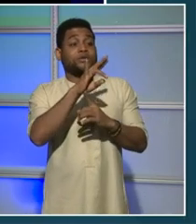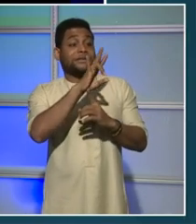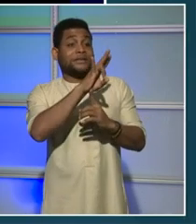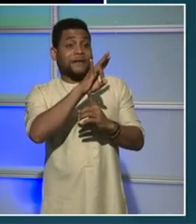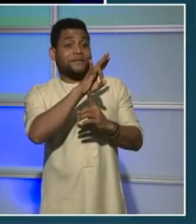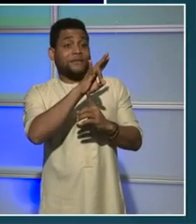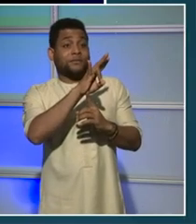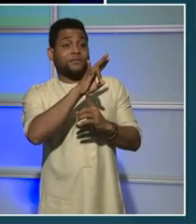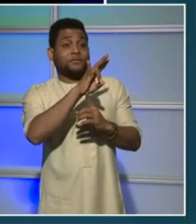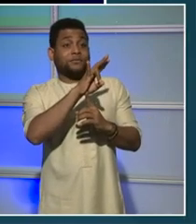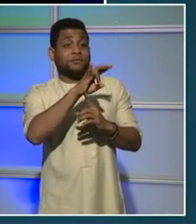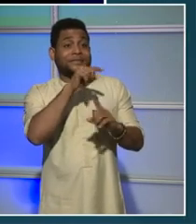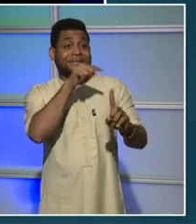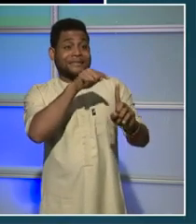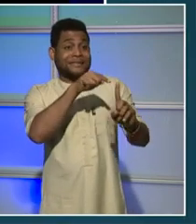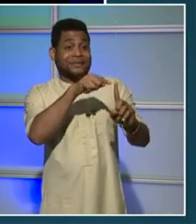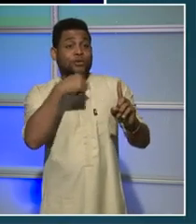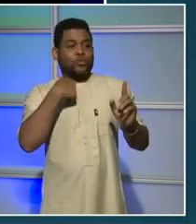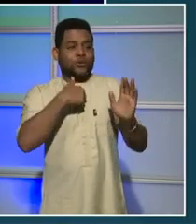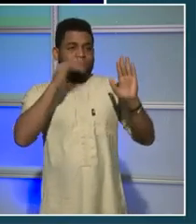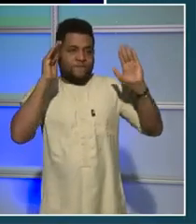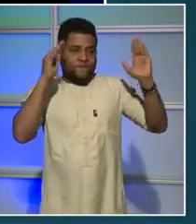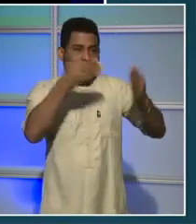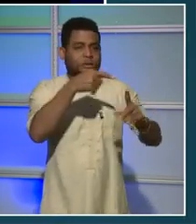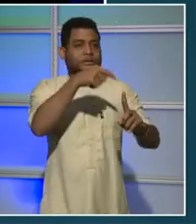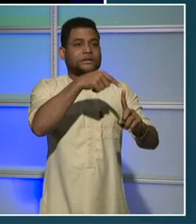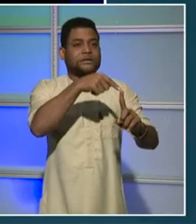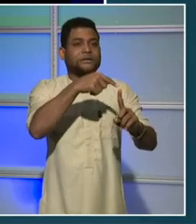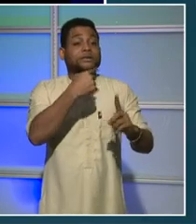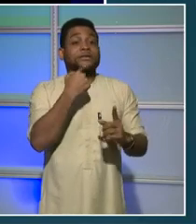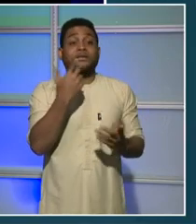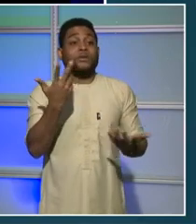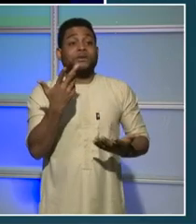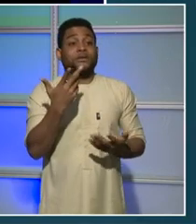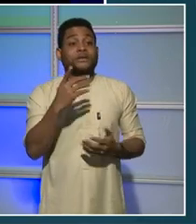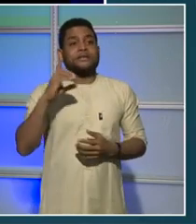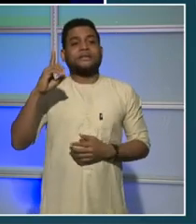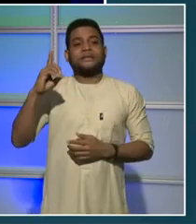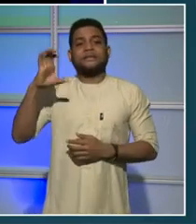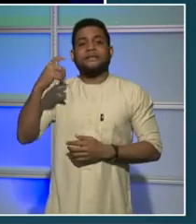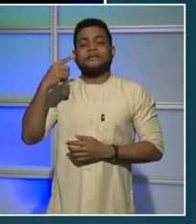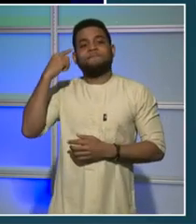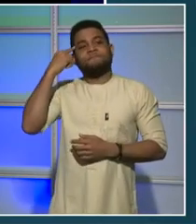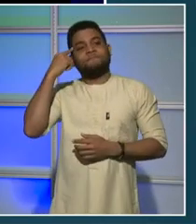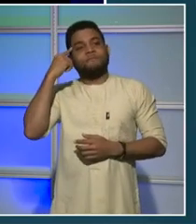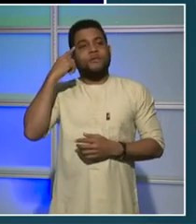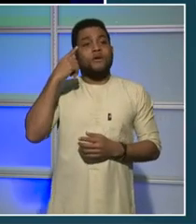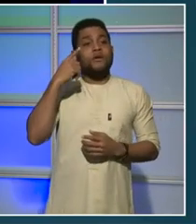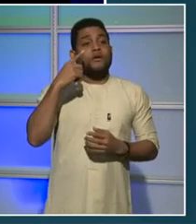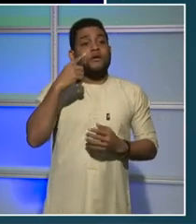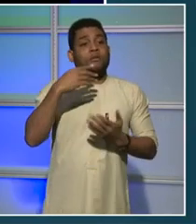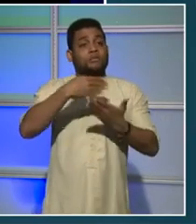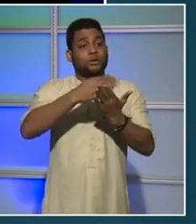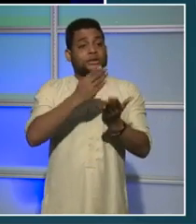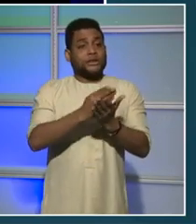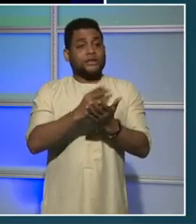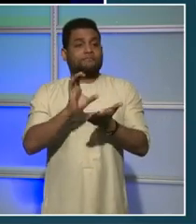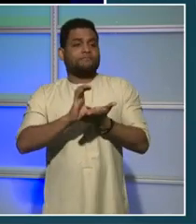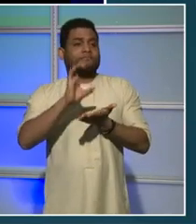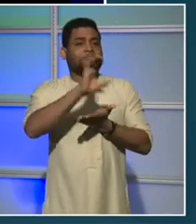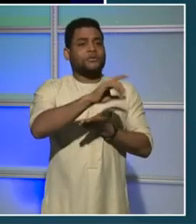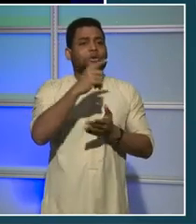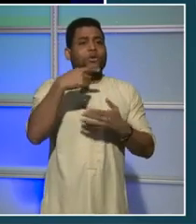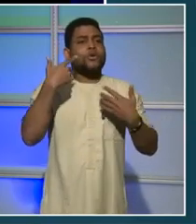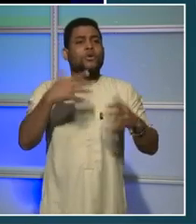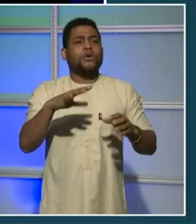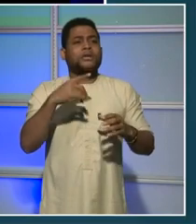on using the district's buying power, whether it's putting a government lease in Bidding Heights